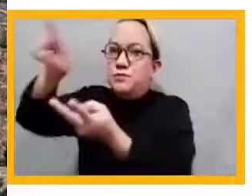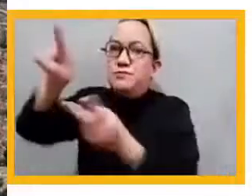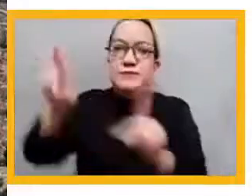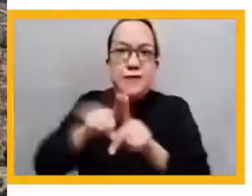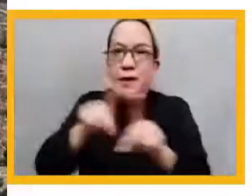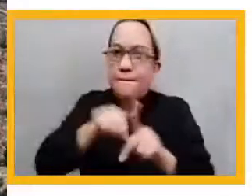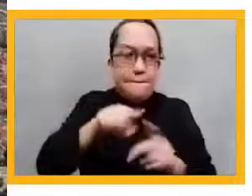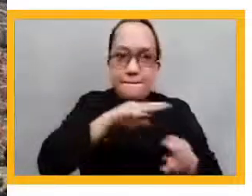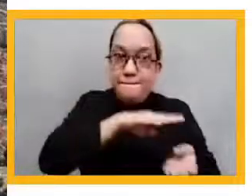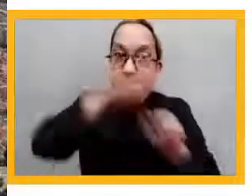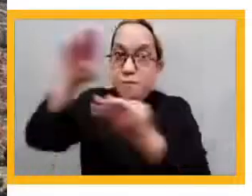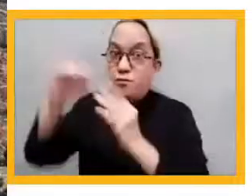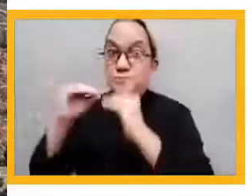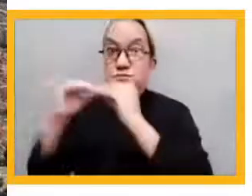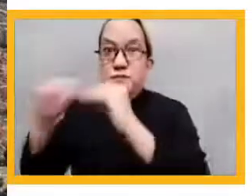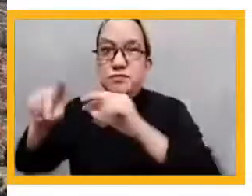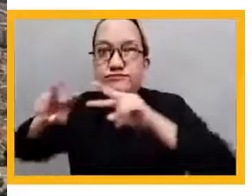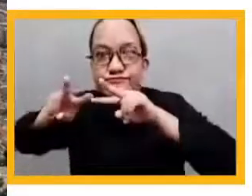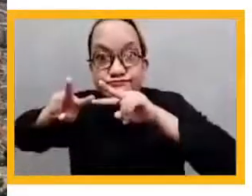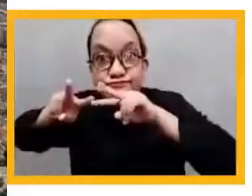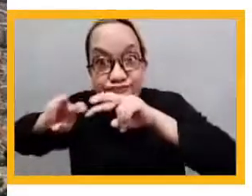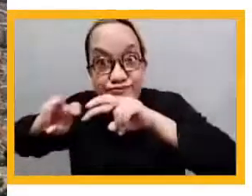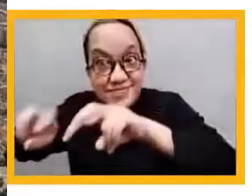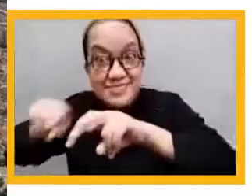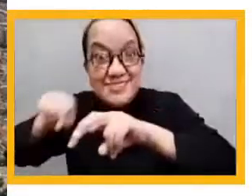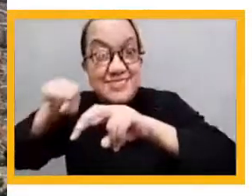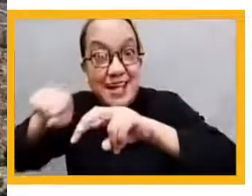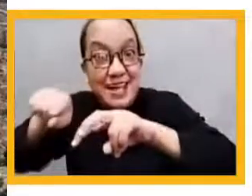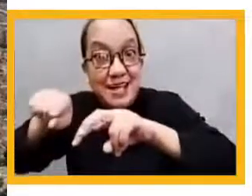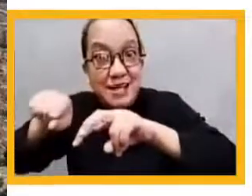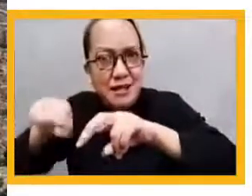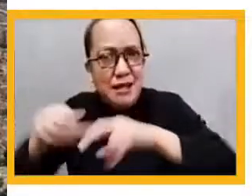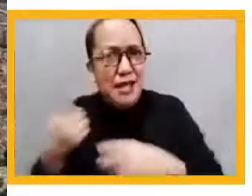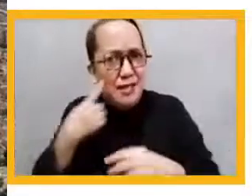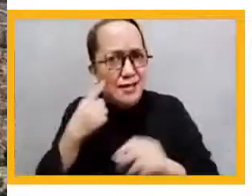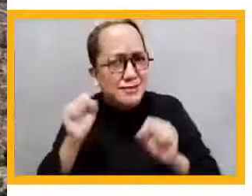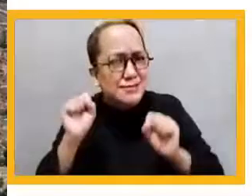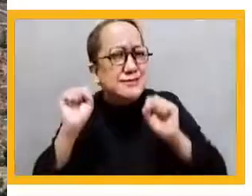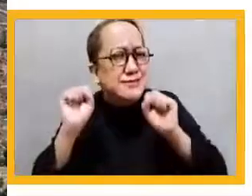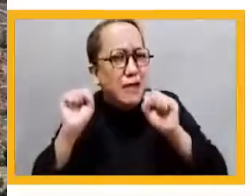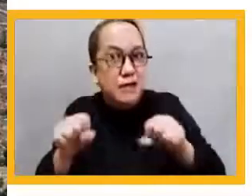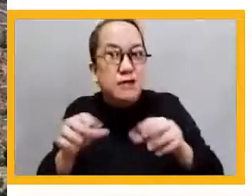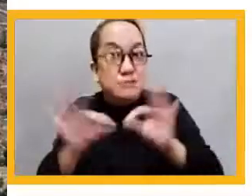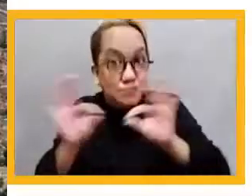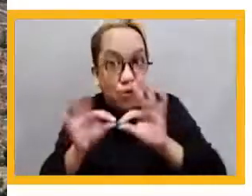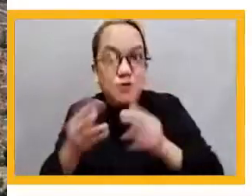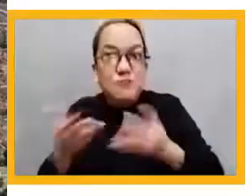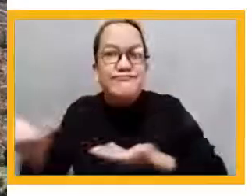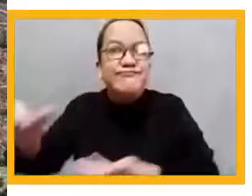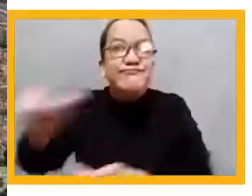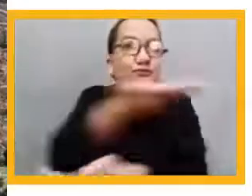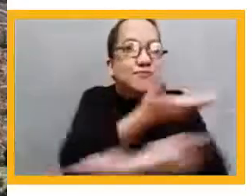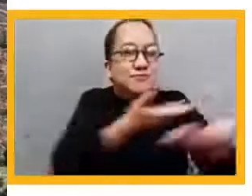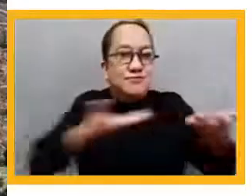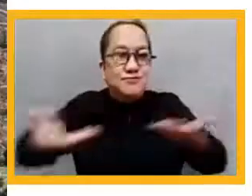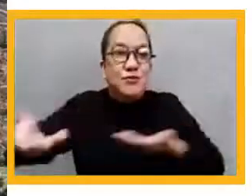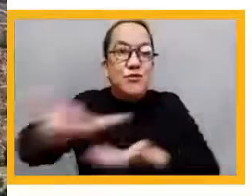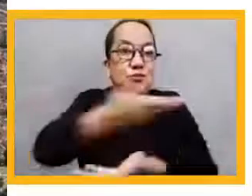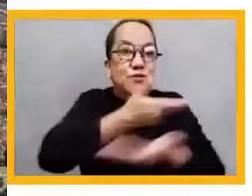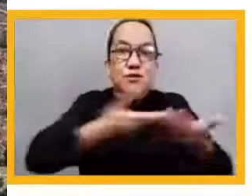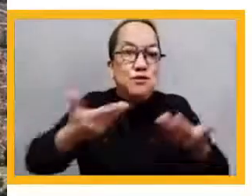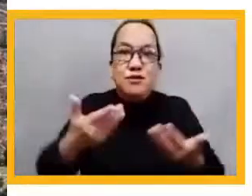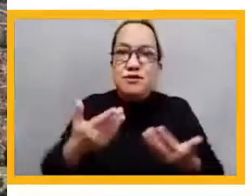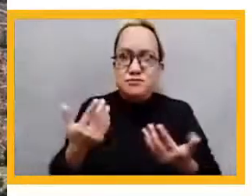how we can foster and how we can have more South-South collaboration. I think we have so many more